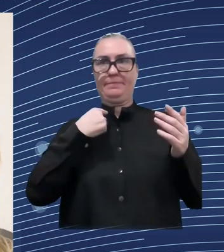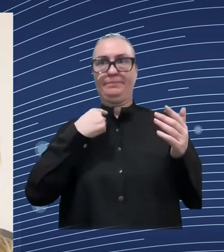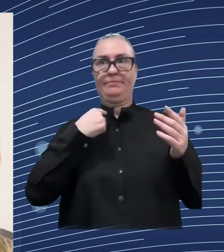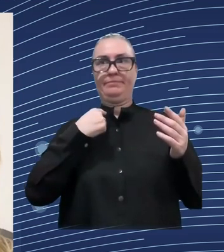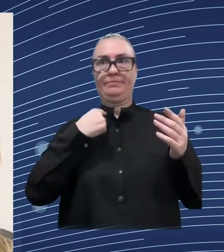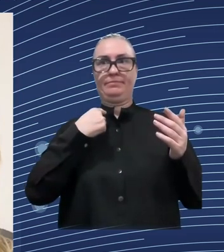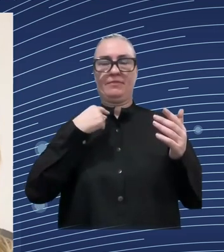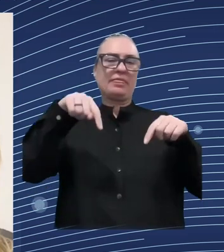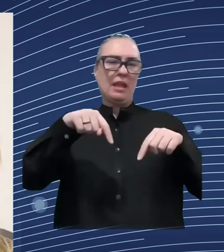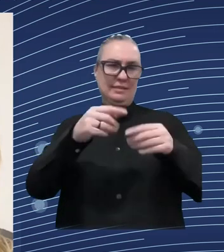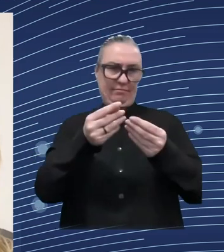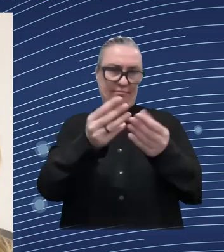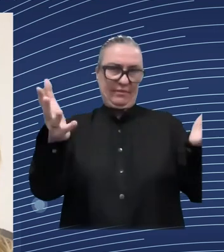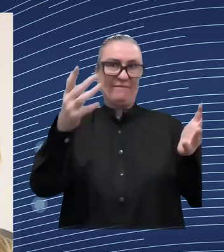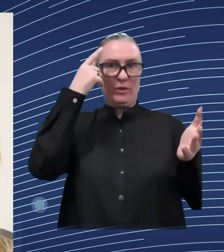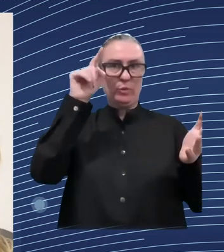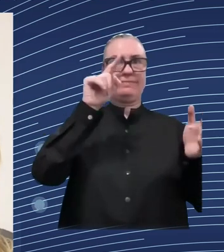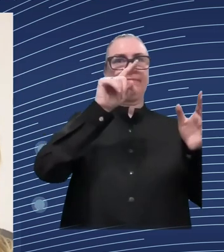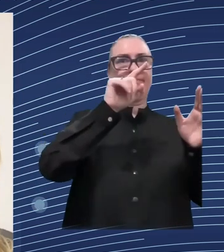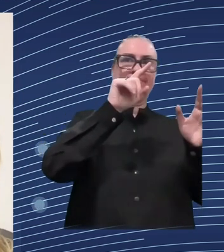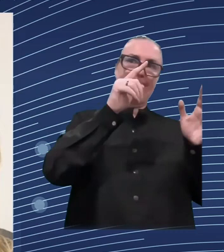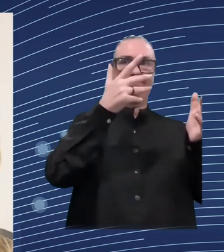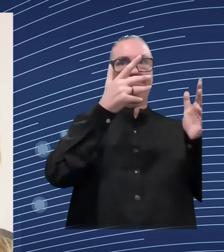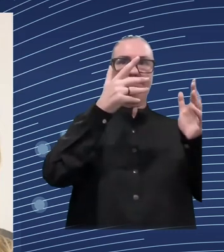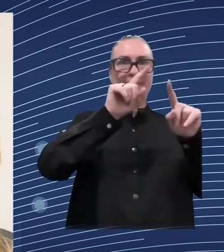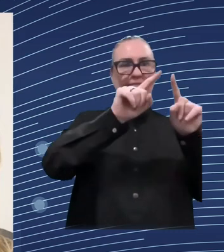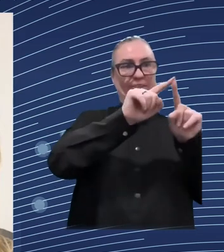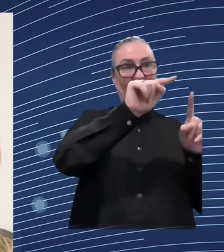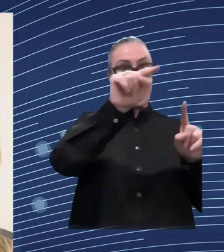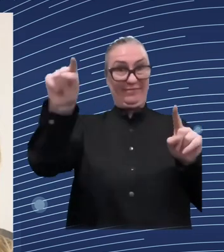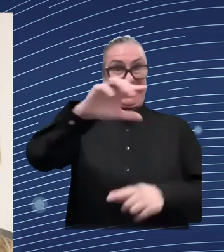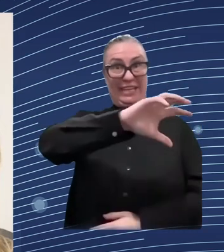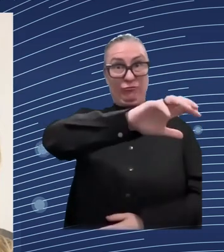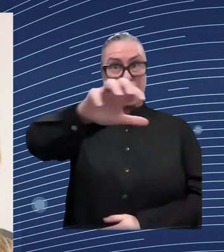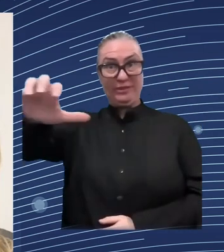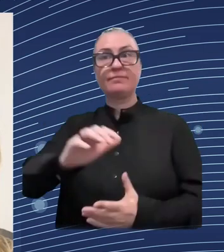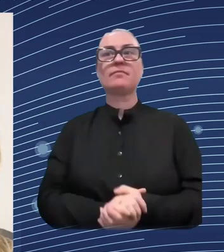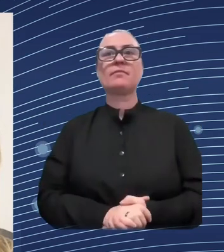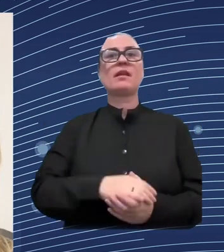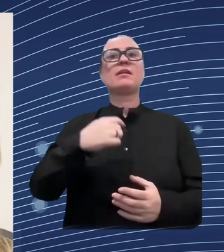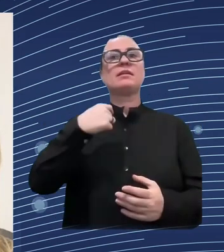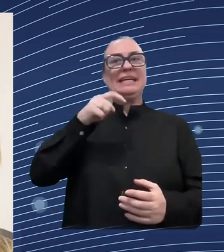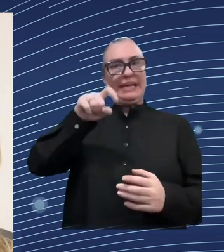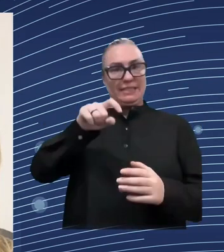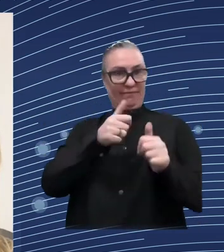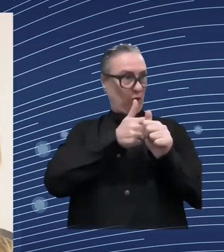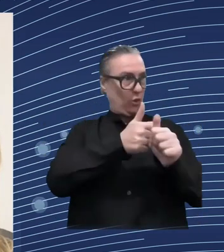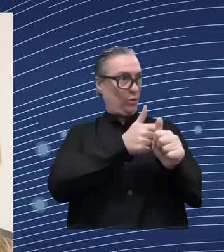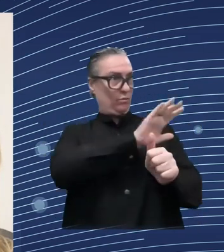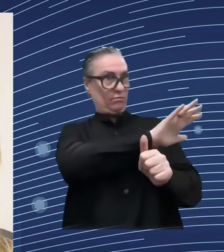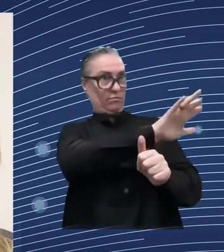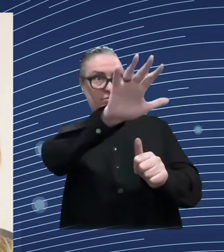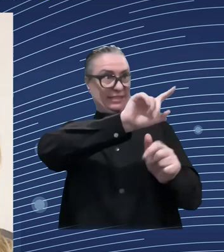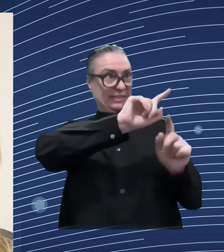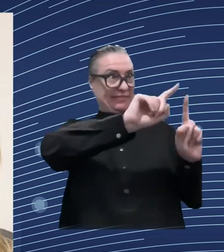support to this uh mou which is now will be signed between etf and the ebrd